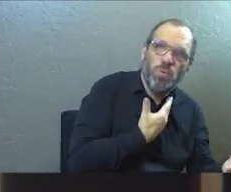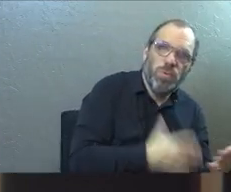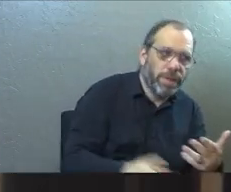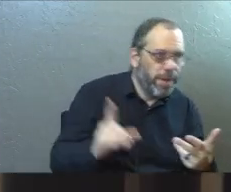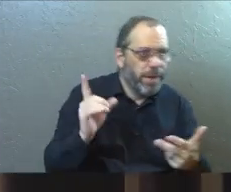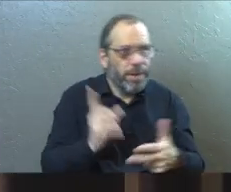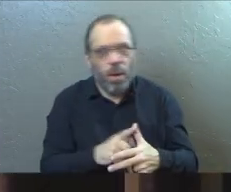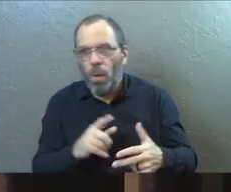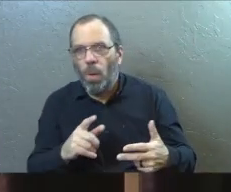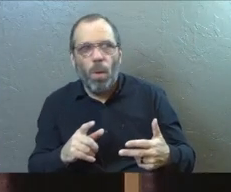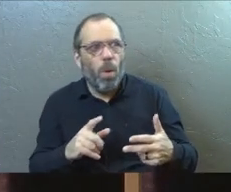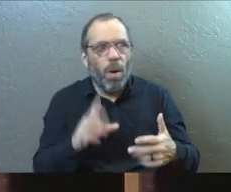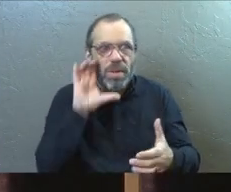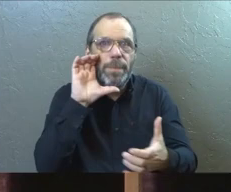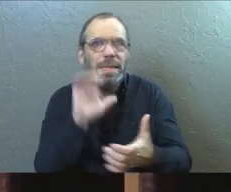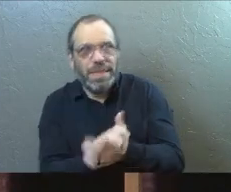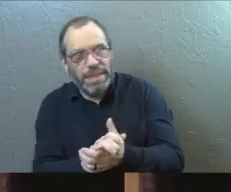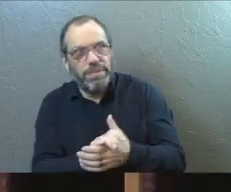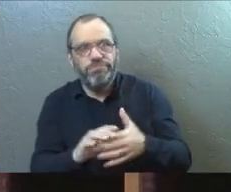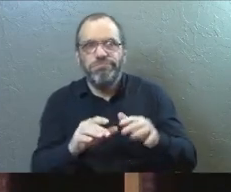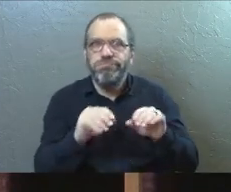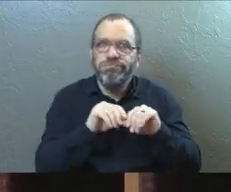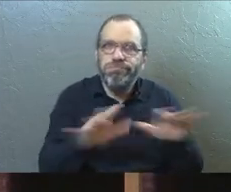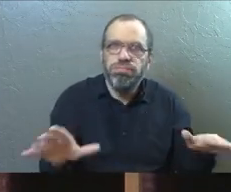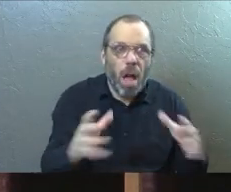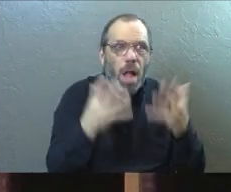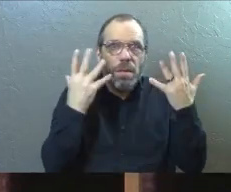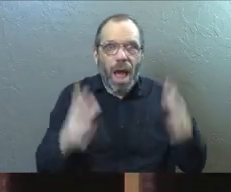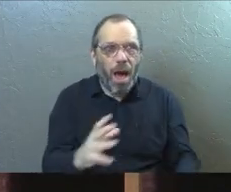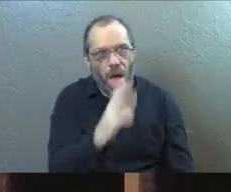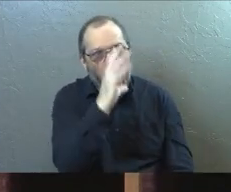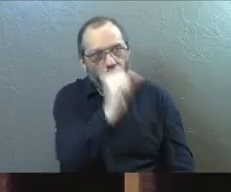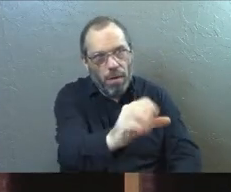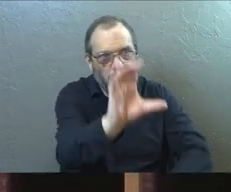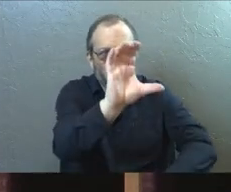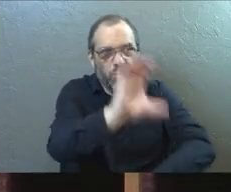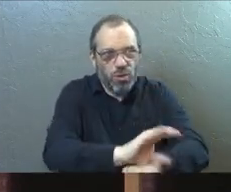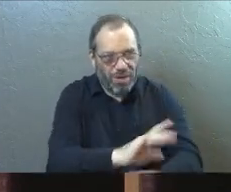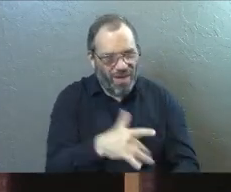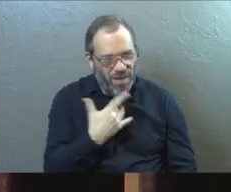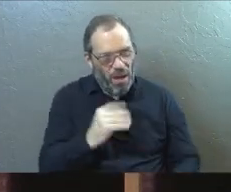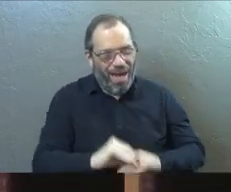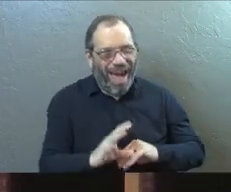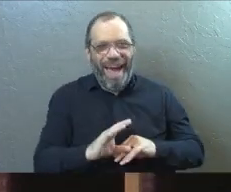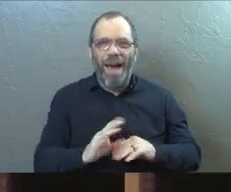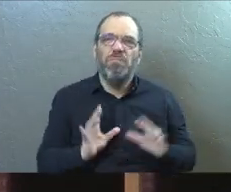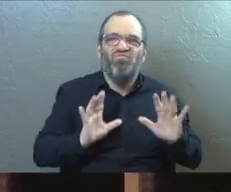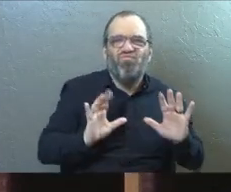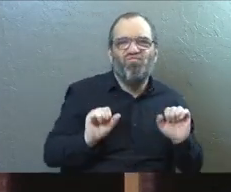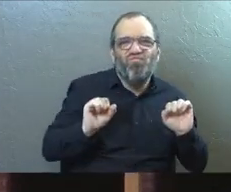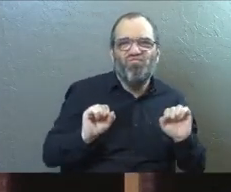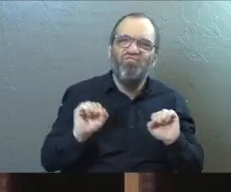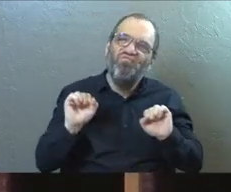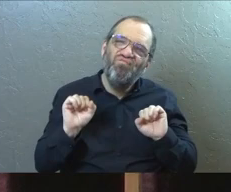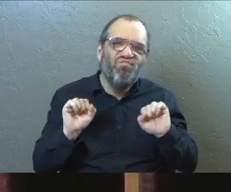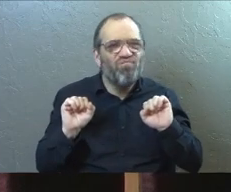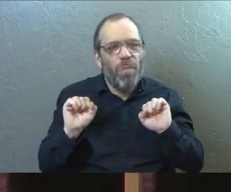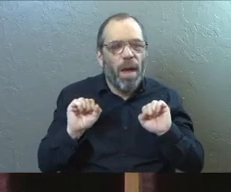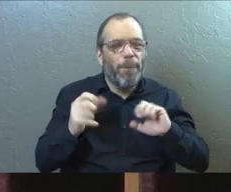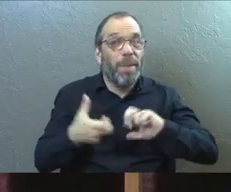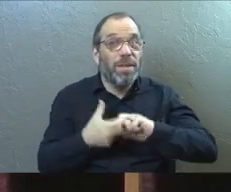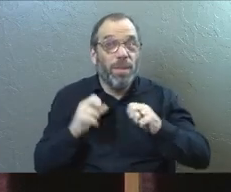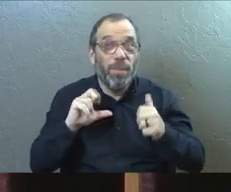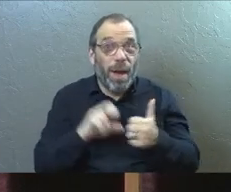attracted by the movement that was happening. We're attracted by a lot of different things. Made us feel good. The